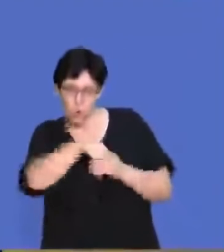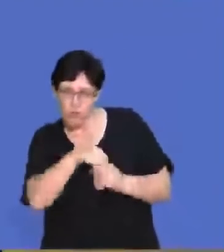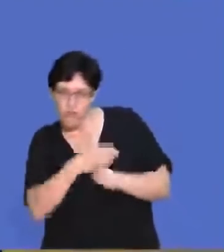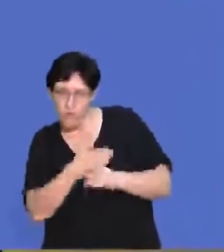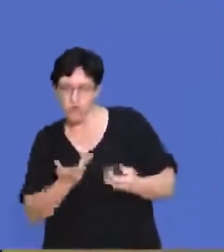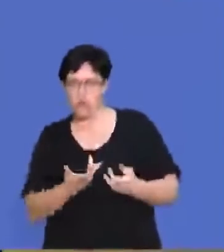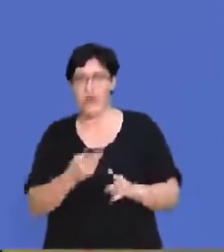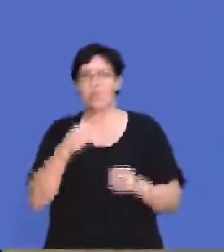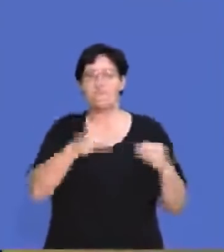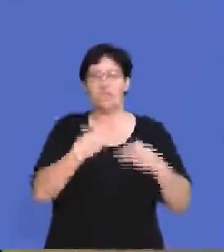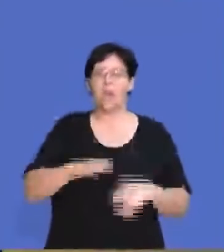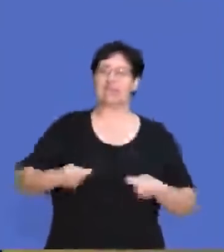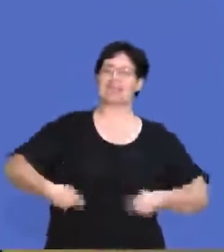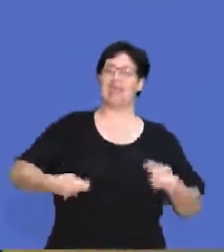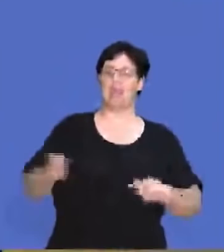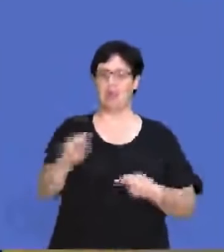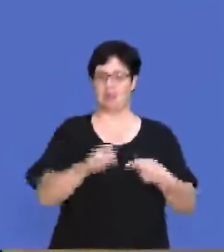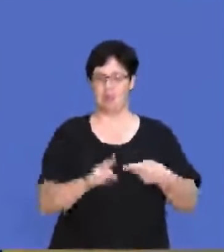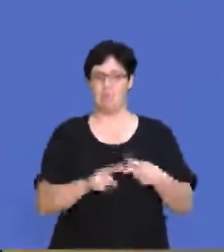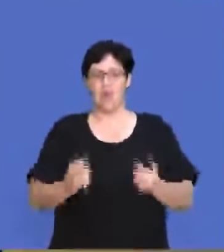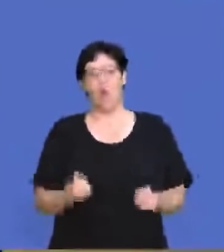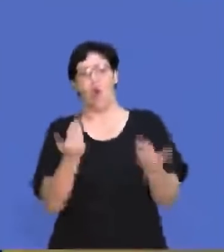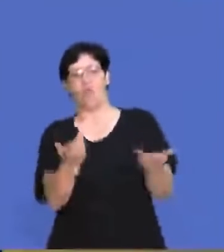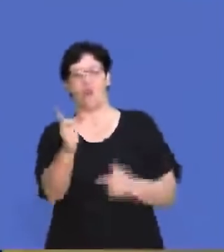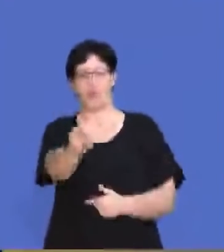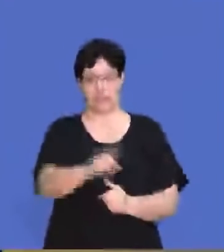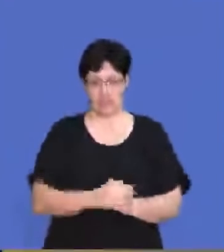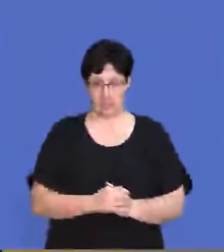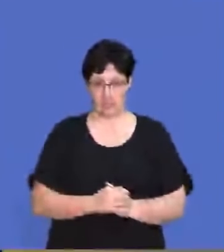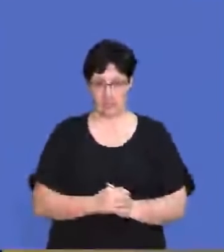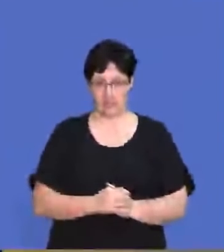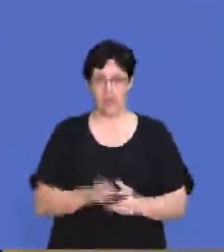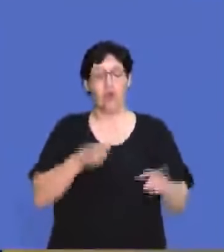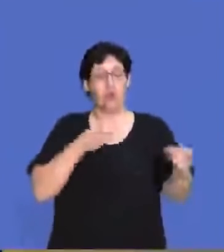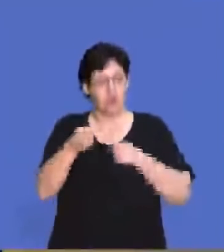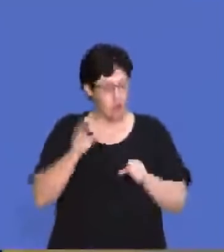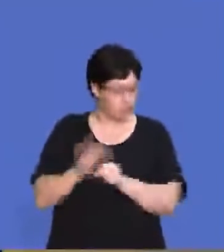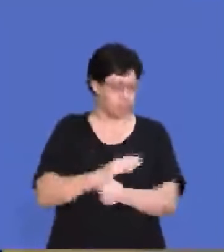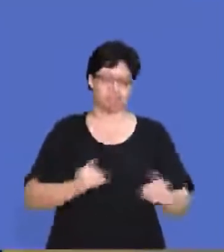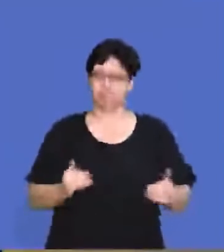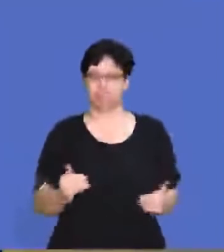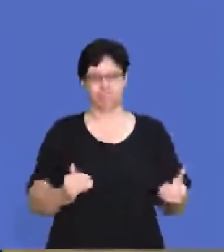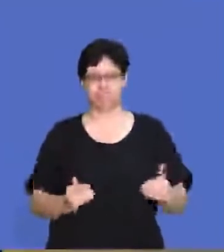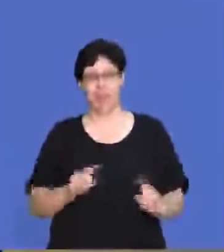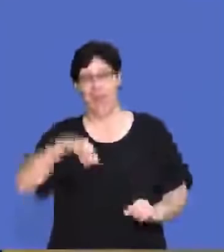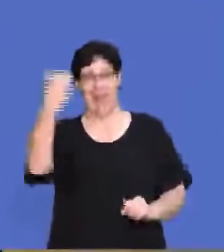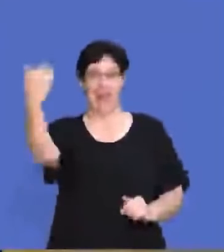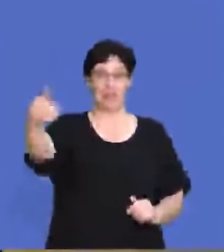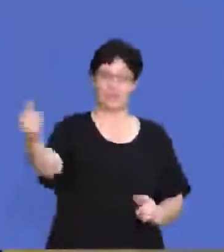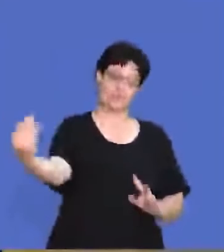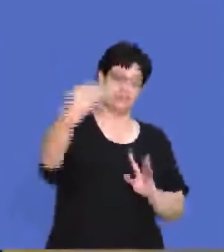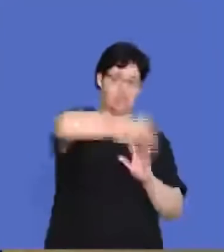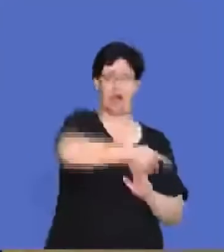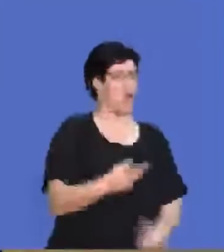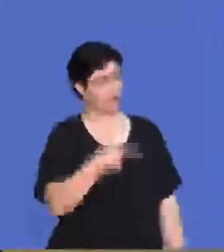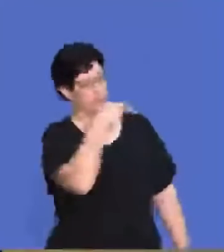business. What does our business want to sell? What do we have to offer? So we can control that fully. No one else from the outside